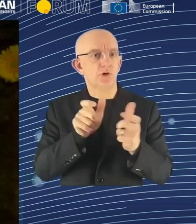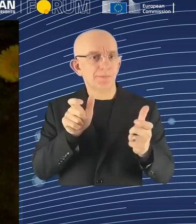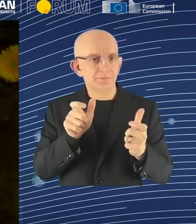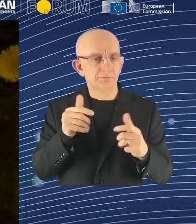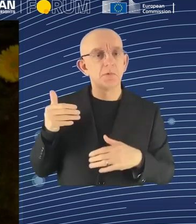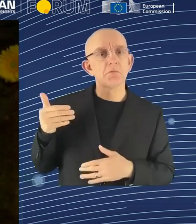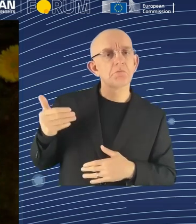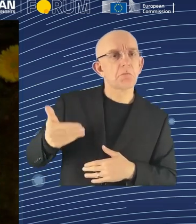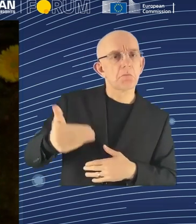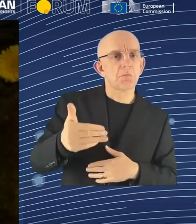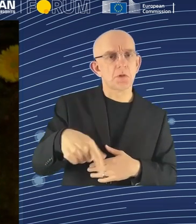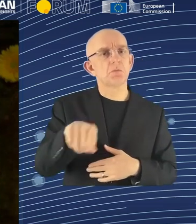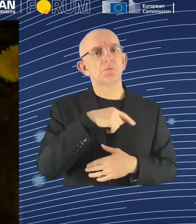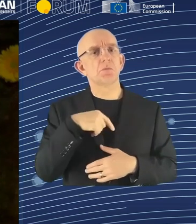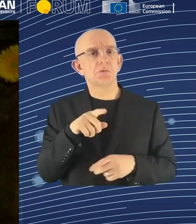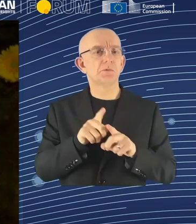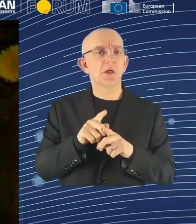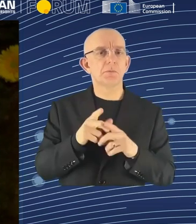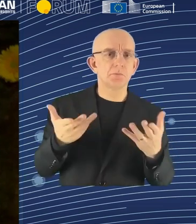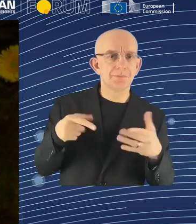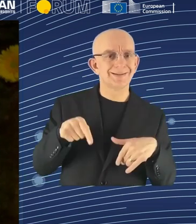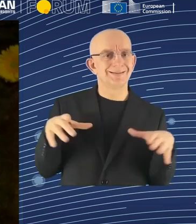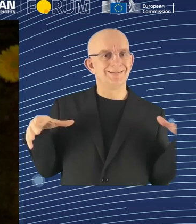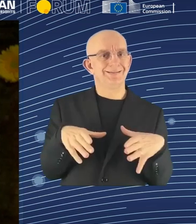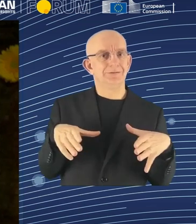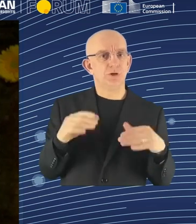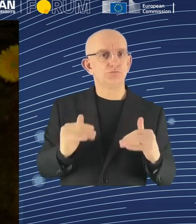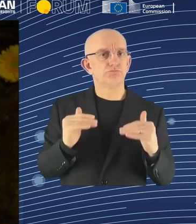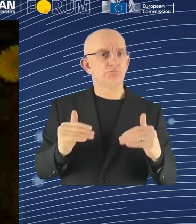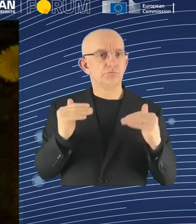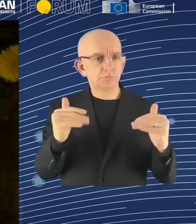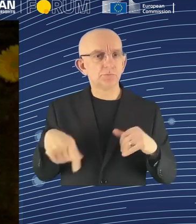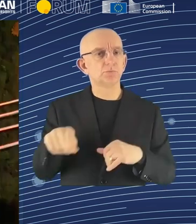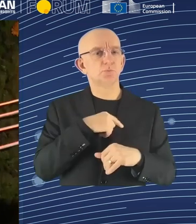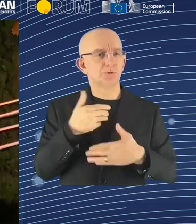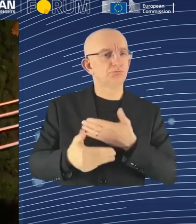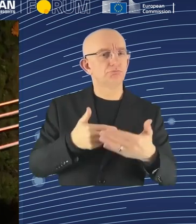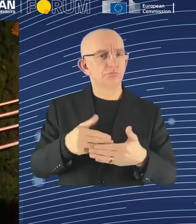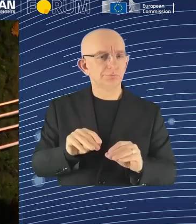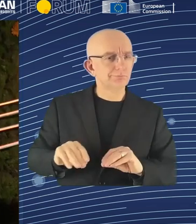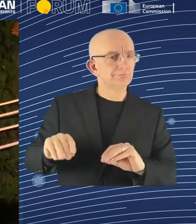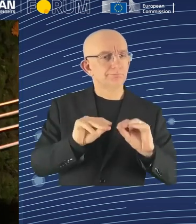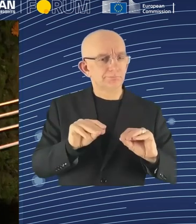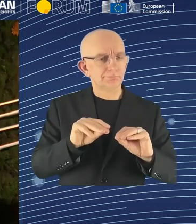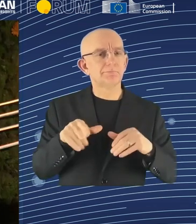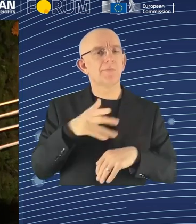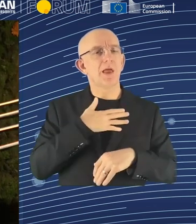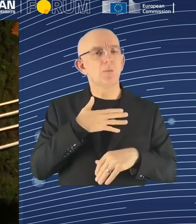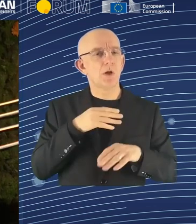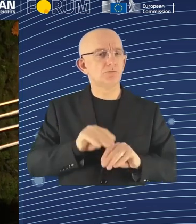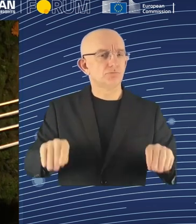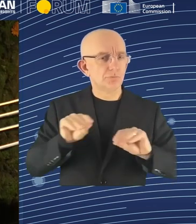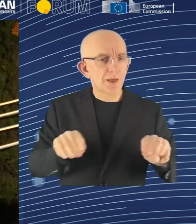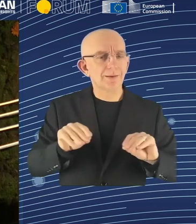our training, public training, in these lines. So for designing our public